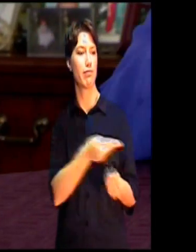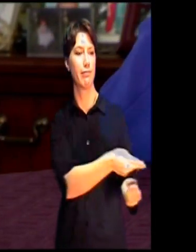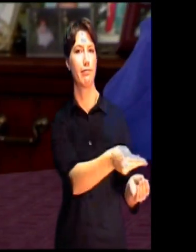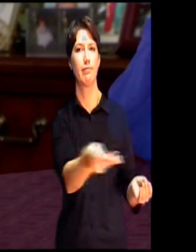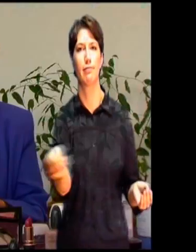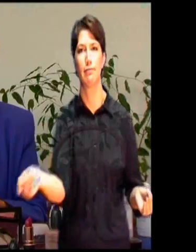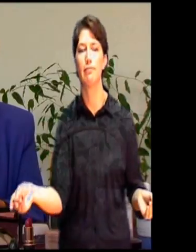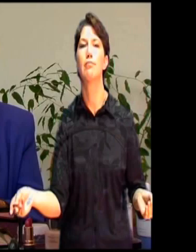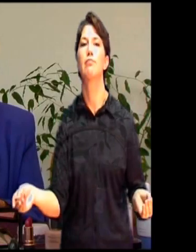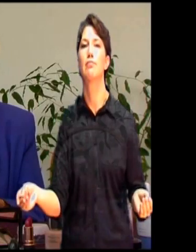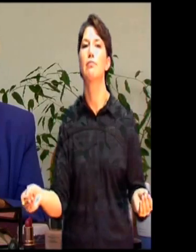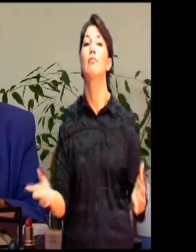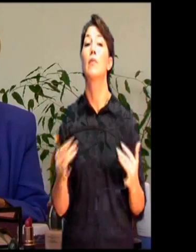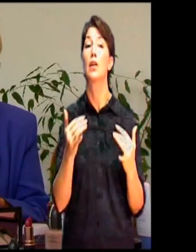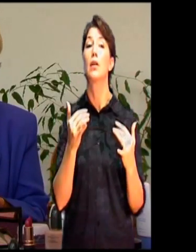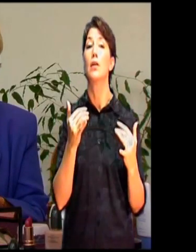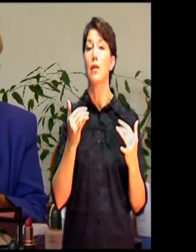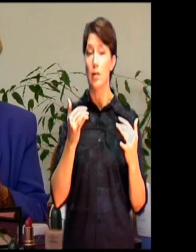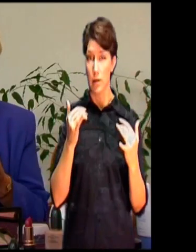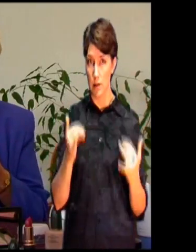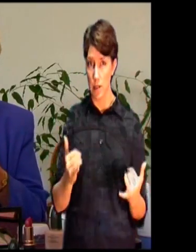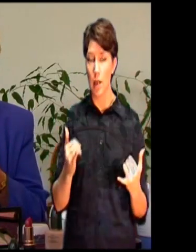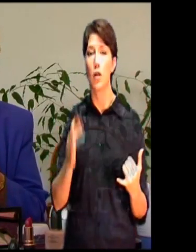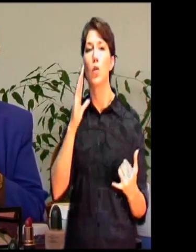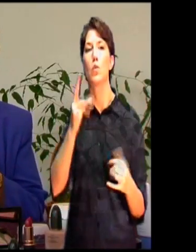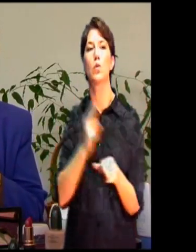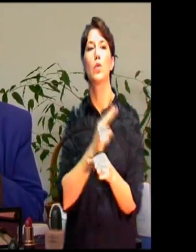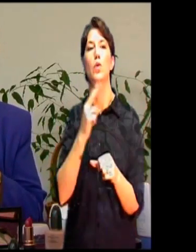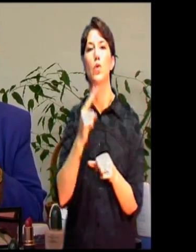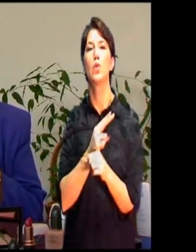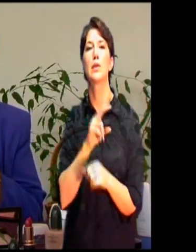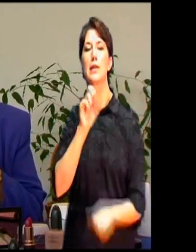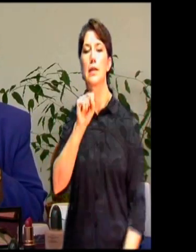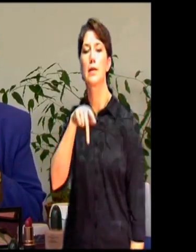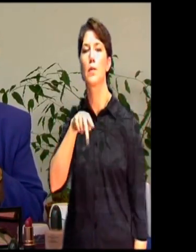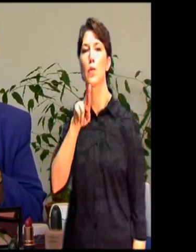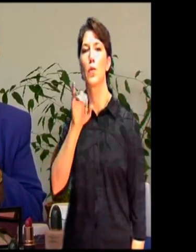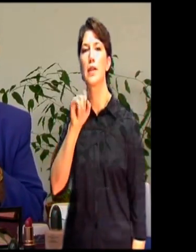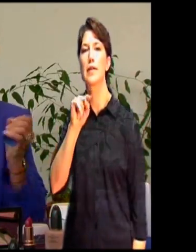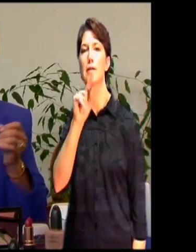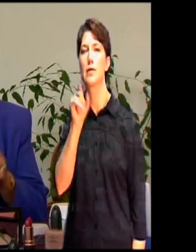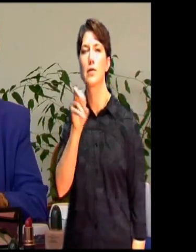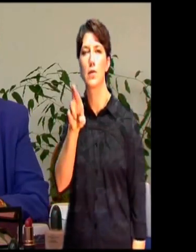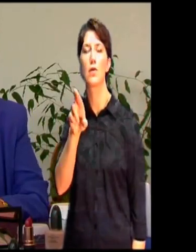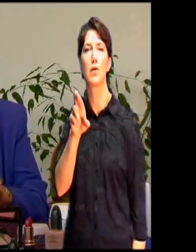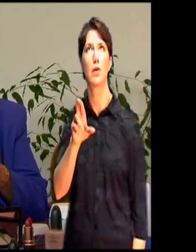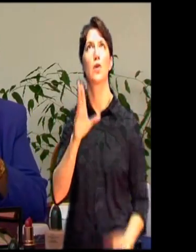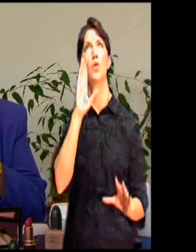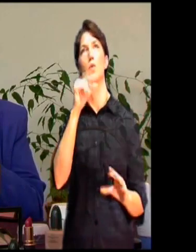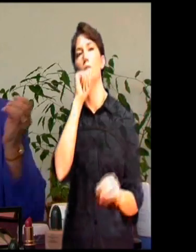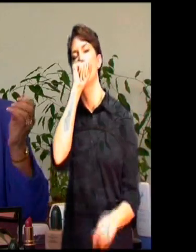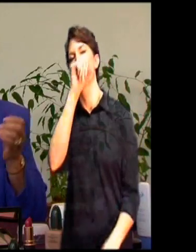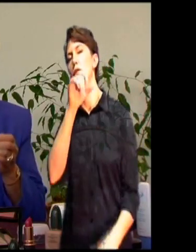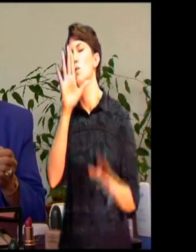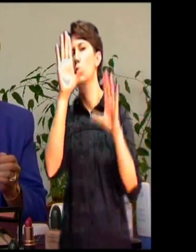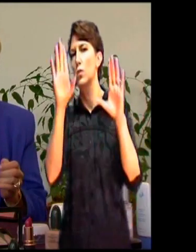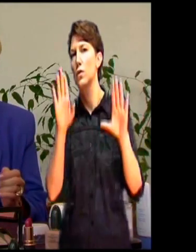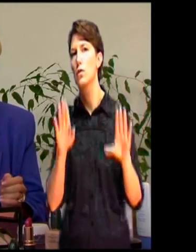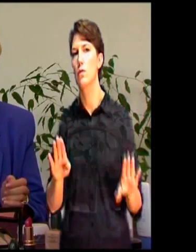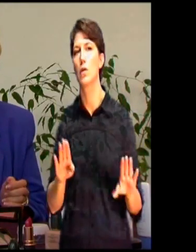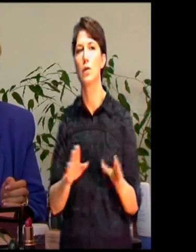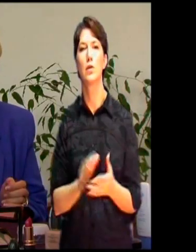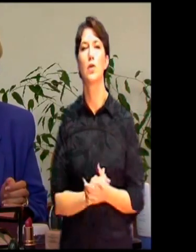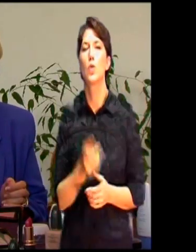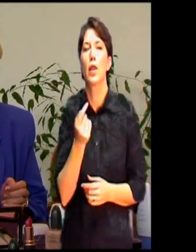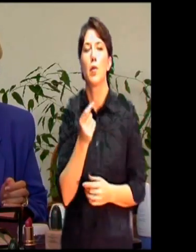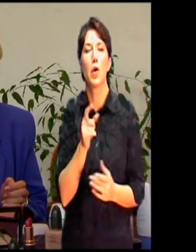Now that you've done that and you've removed it with a damp cloth, we're going to use the spritzer. And you will love this. This is wonderful. So I'm just going to give a